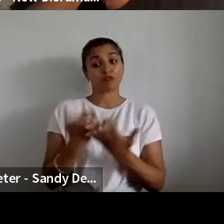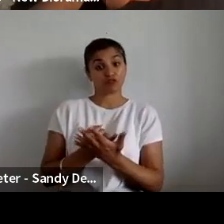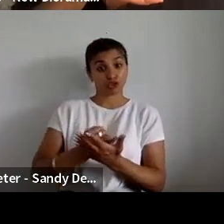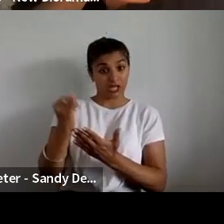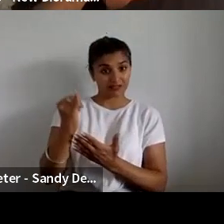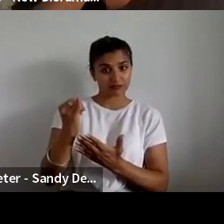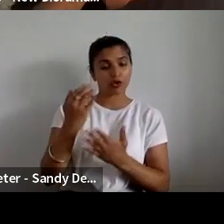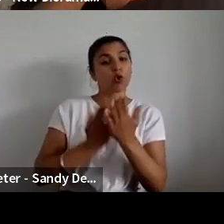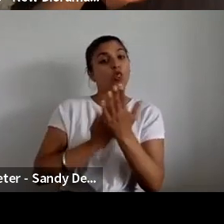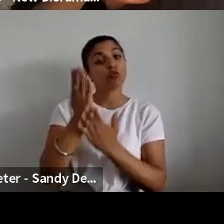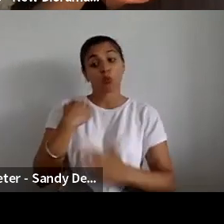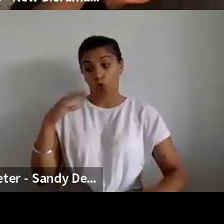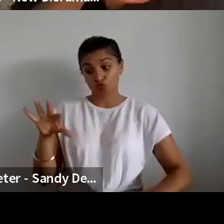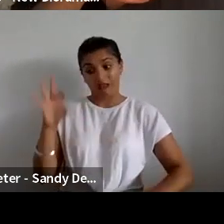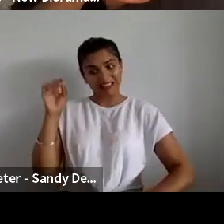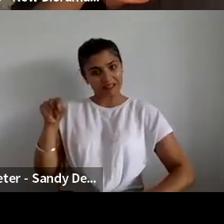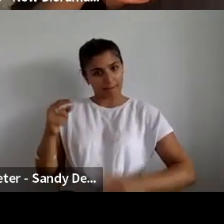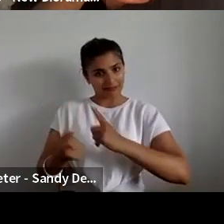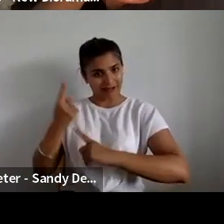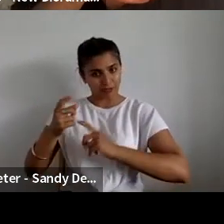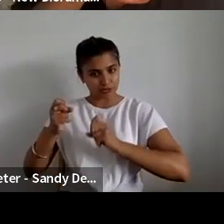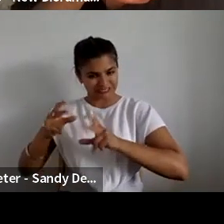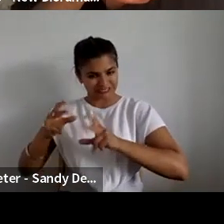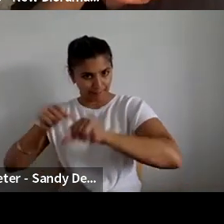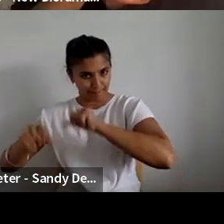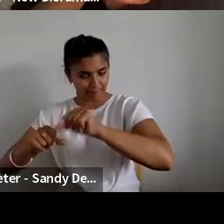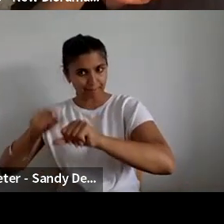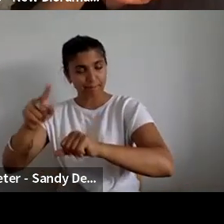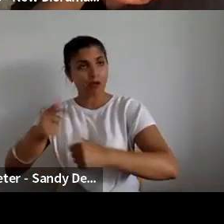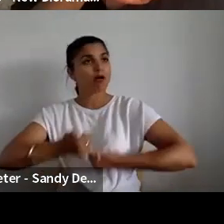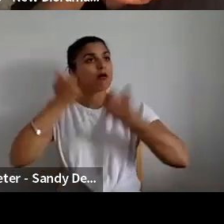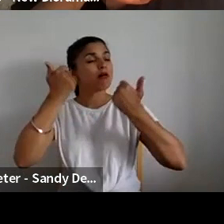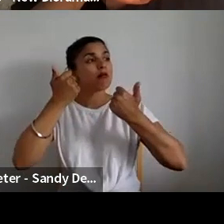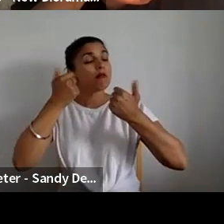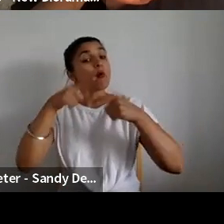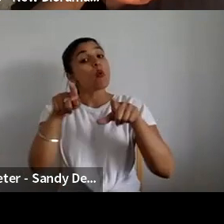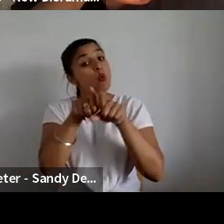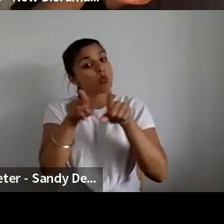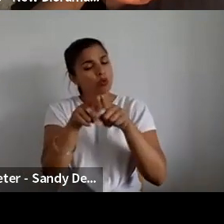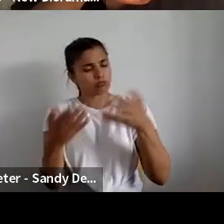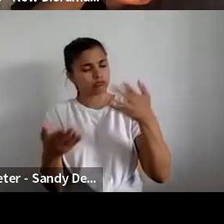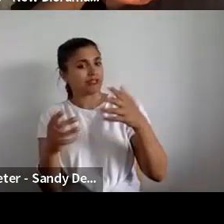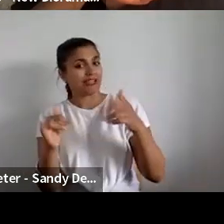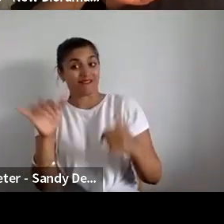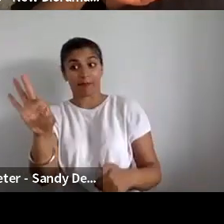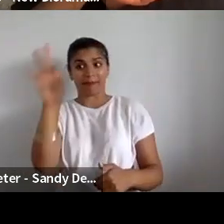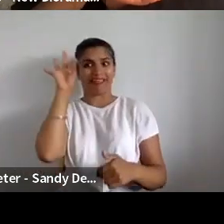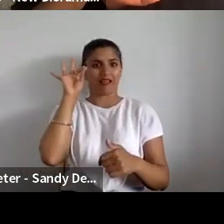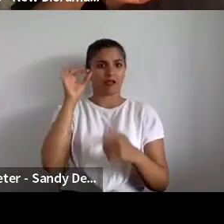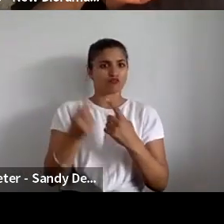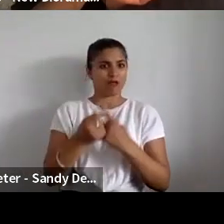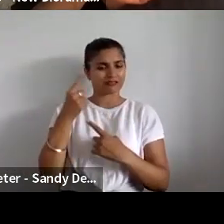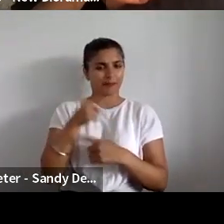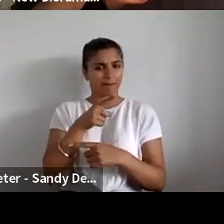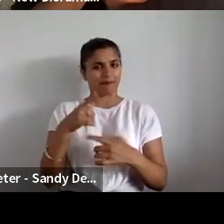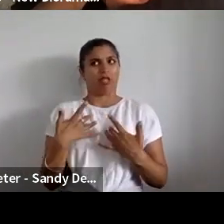less personal. And, but also, conversely, being selected randomly felt quite different, perhaps, as well.